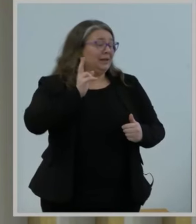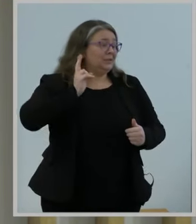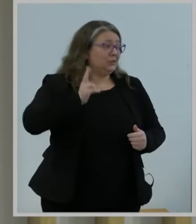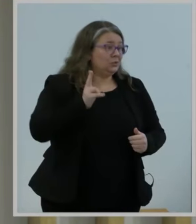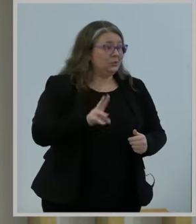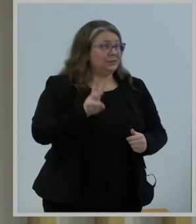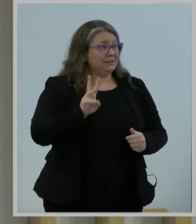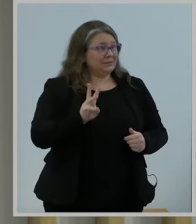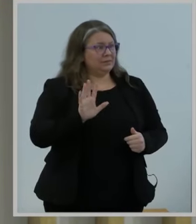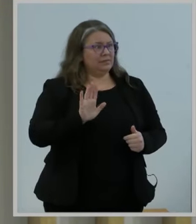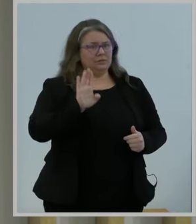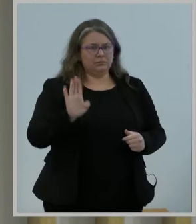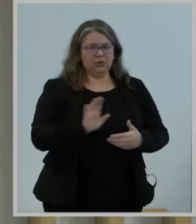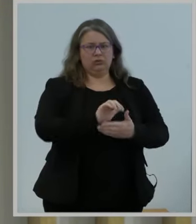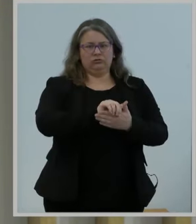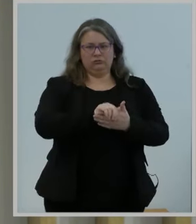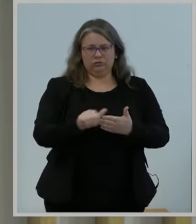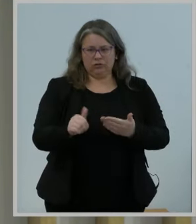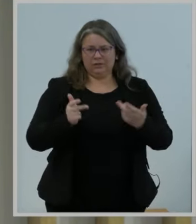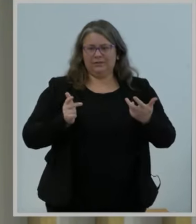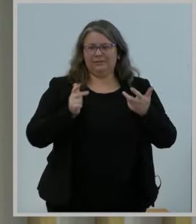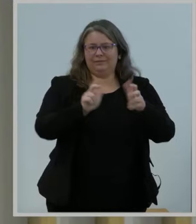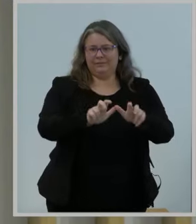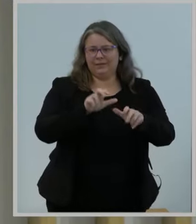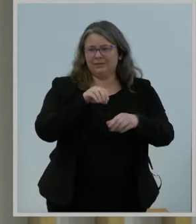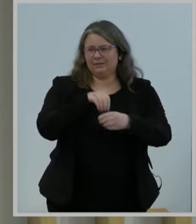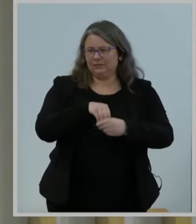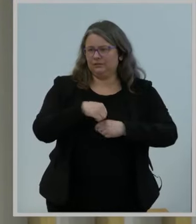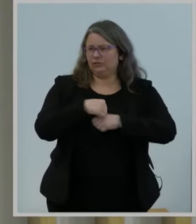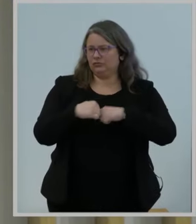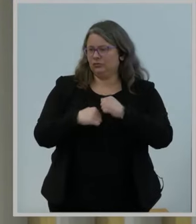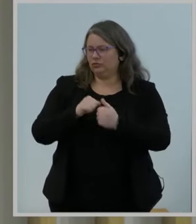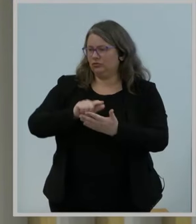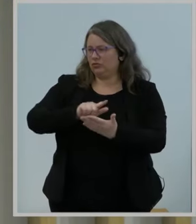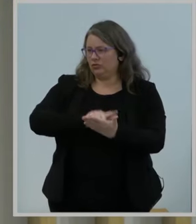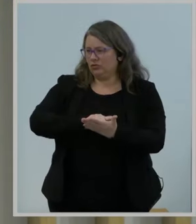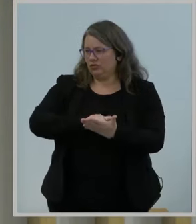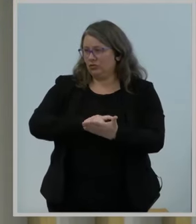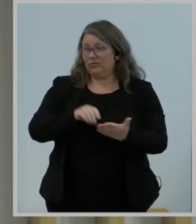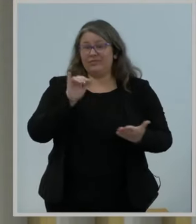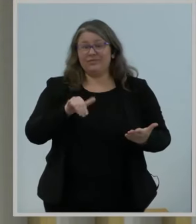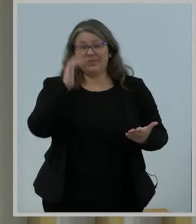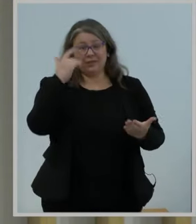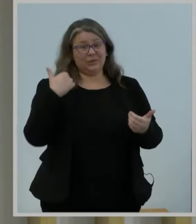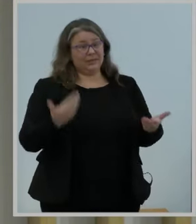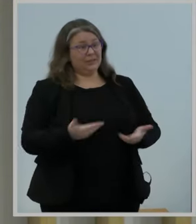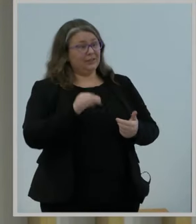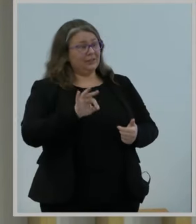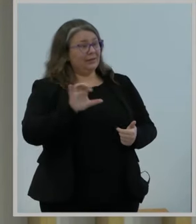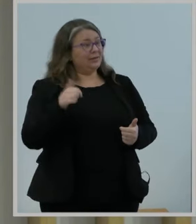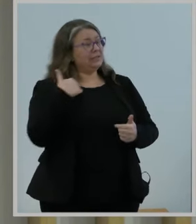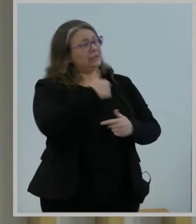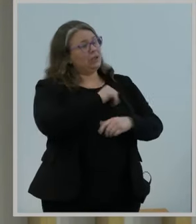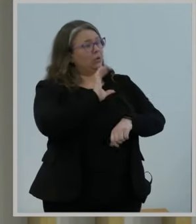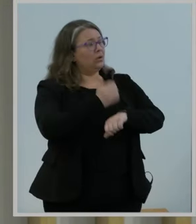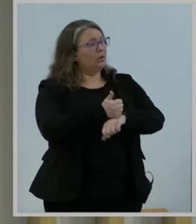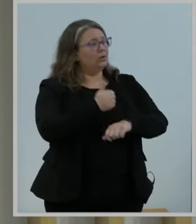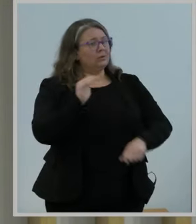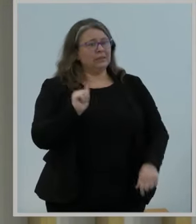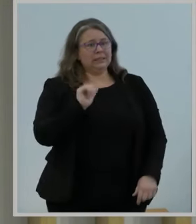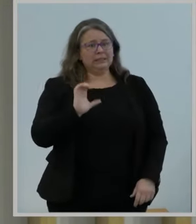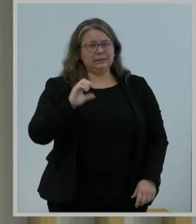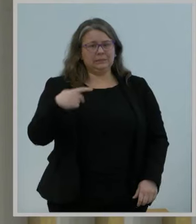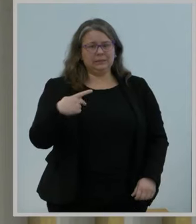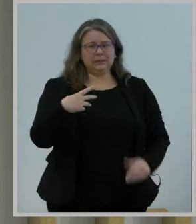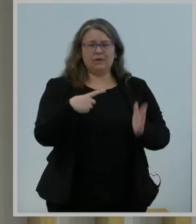is why at the FCC, we stood up the Affordable Connectivity Program, which is helping 21 million households get online and